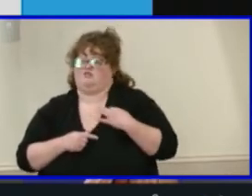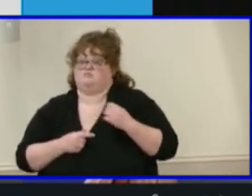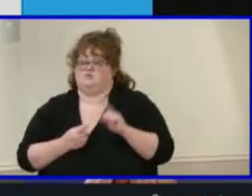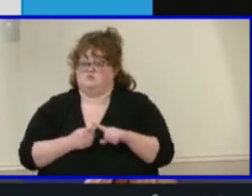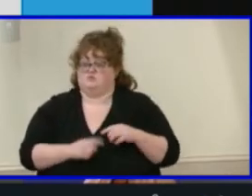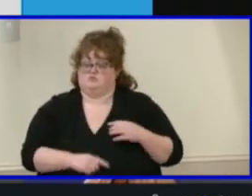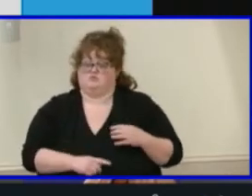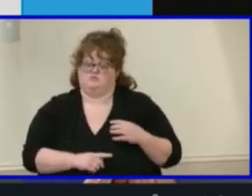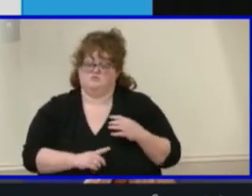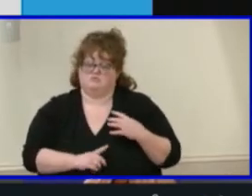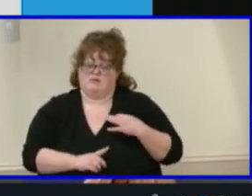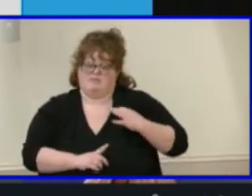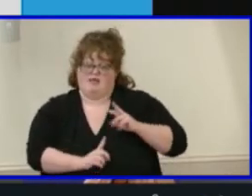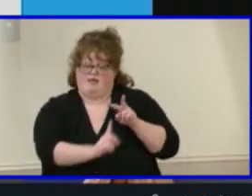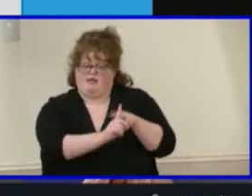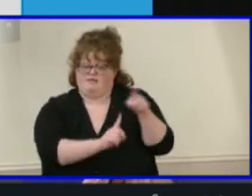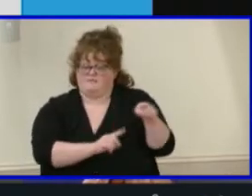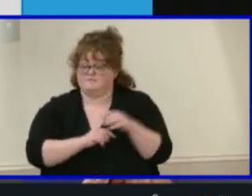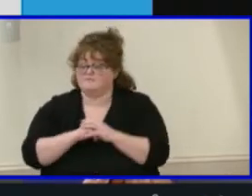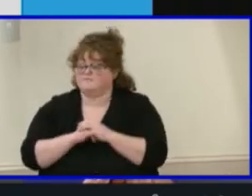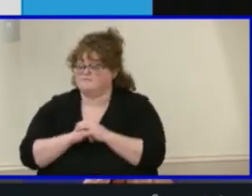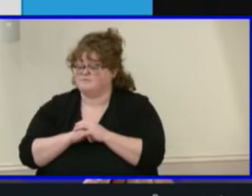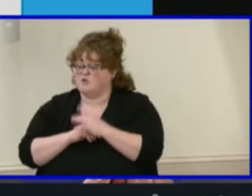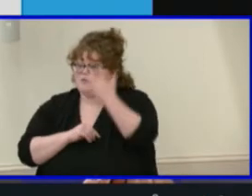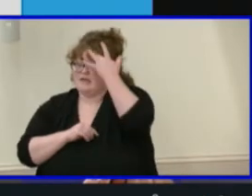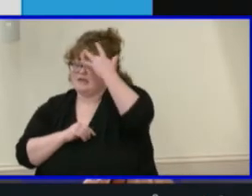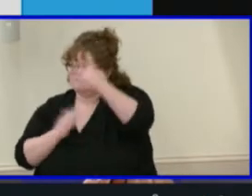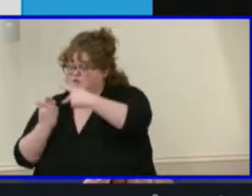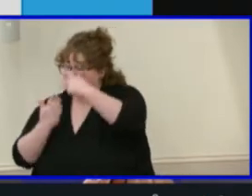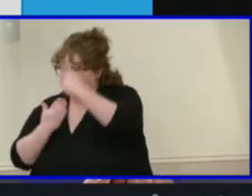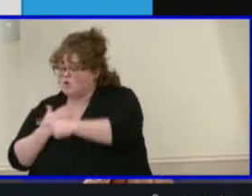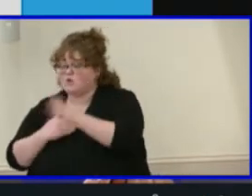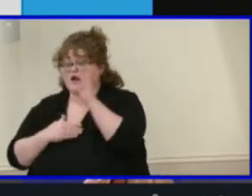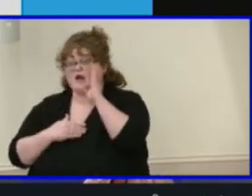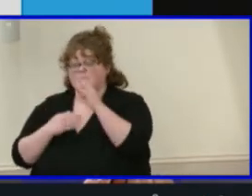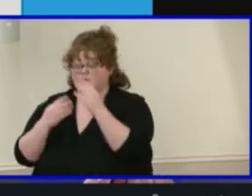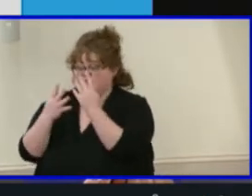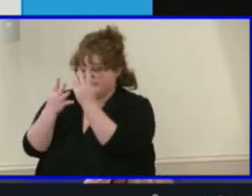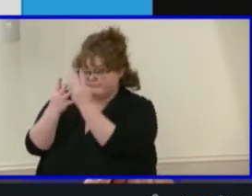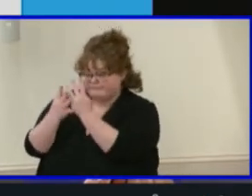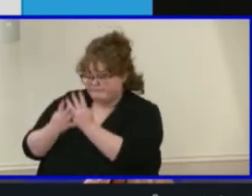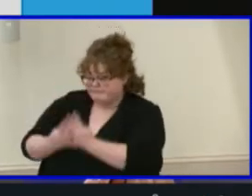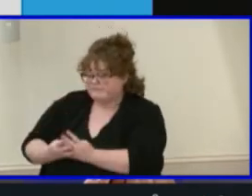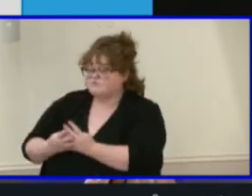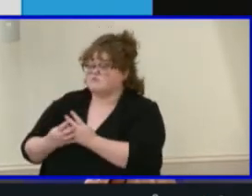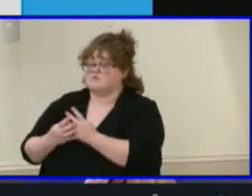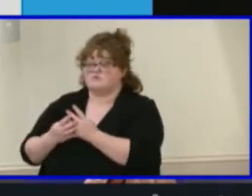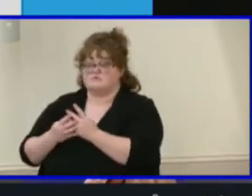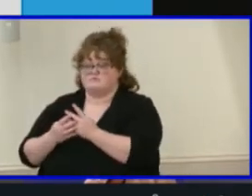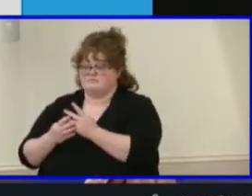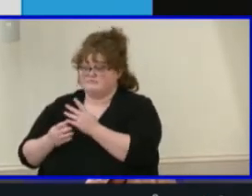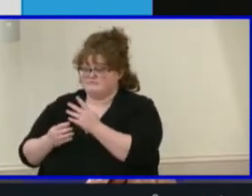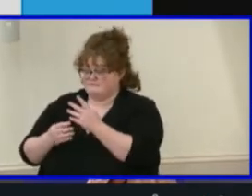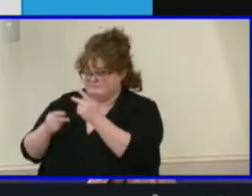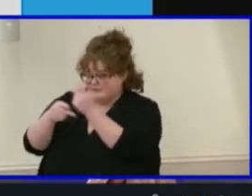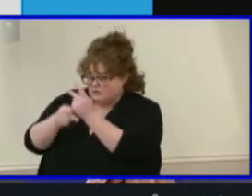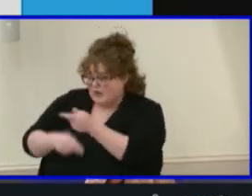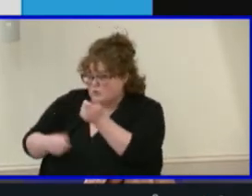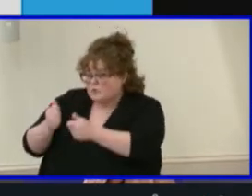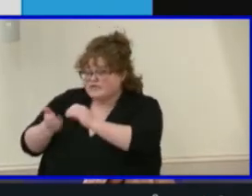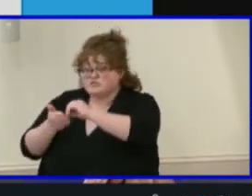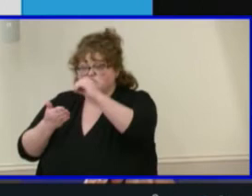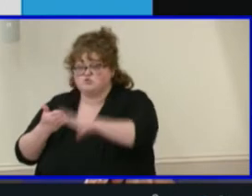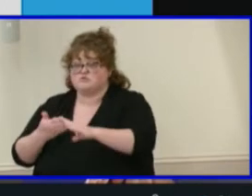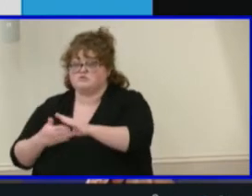programs in collaboration with DARE generates a report of all the students who meet the application criteria and are then